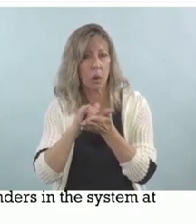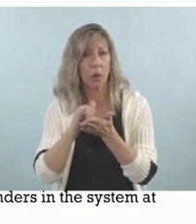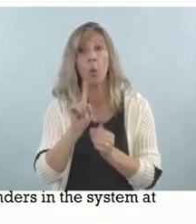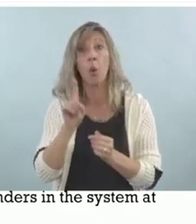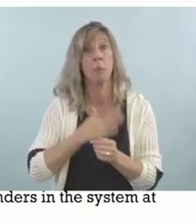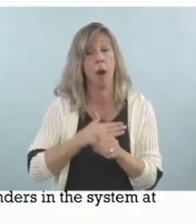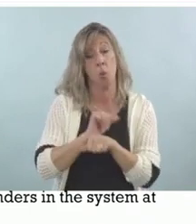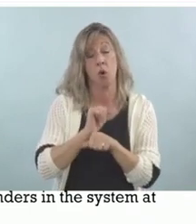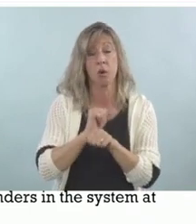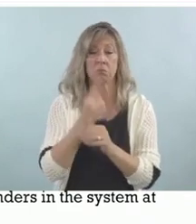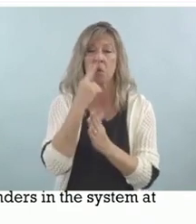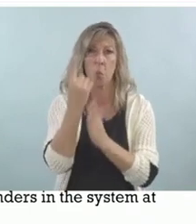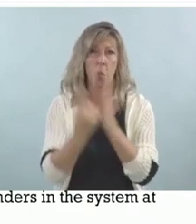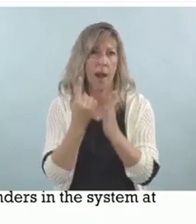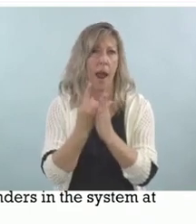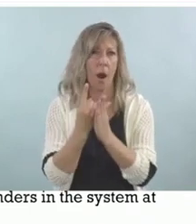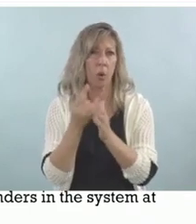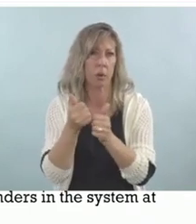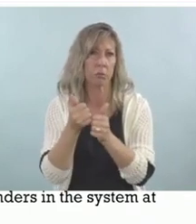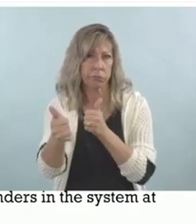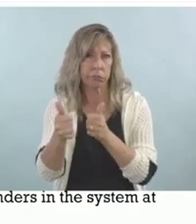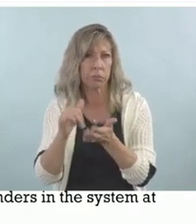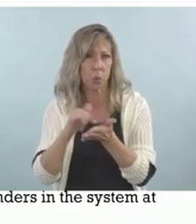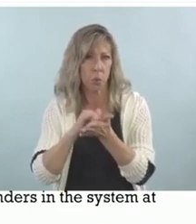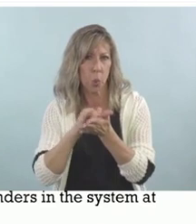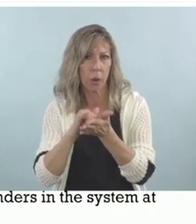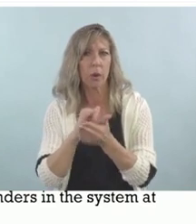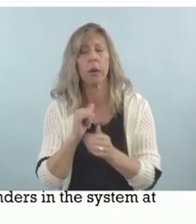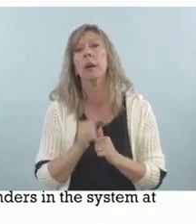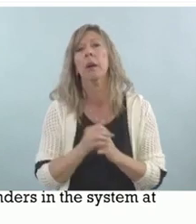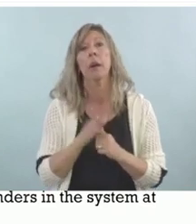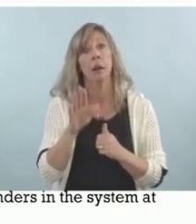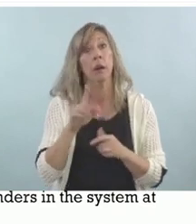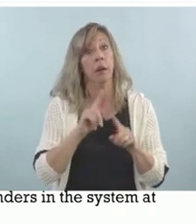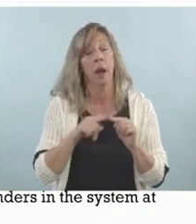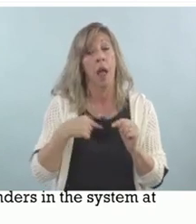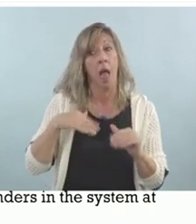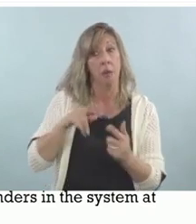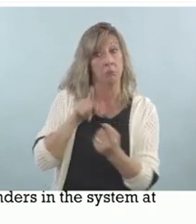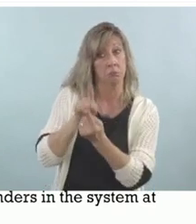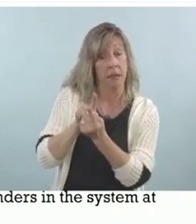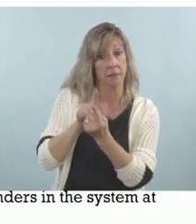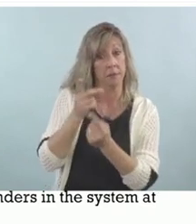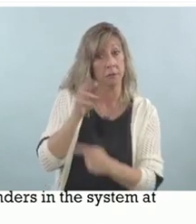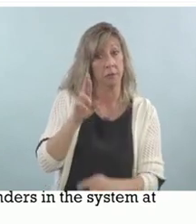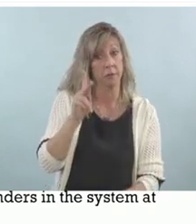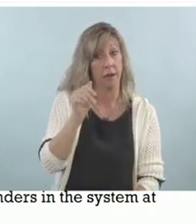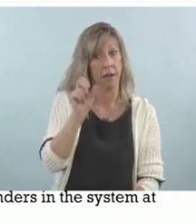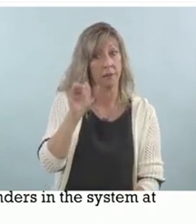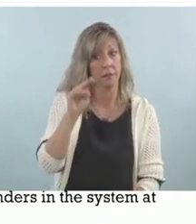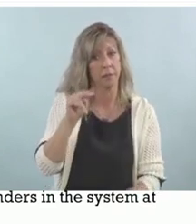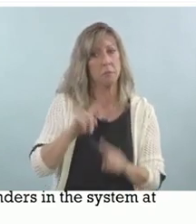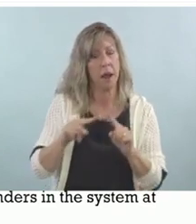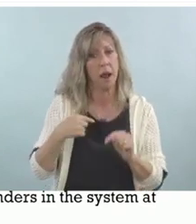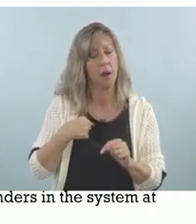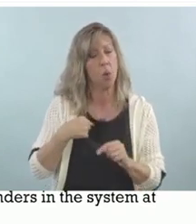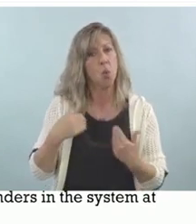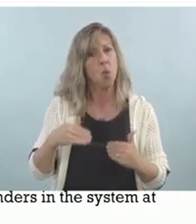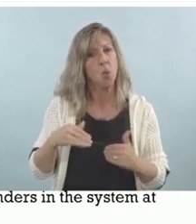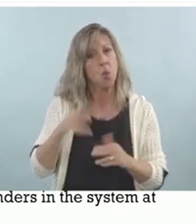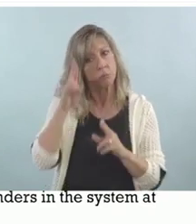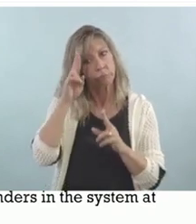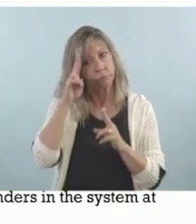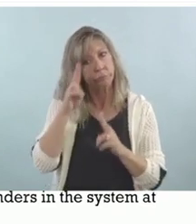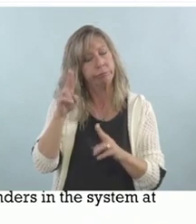So I haven't met Dr. Kasson, but I like his work. It's pretty impressive. He focuses a lot